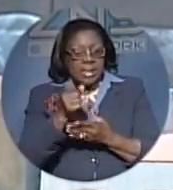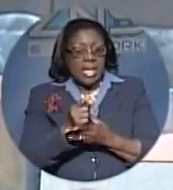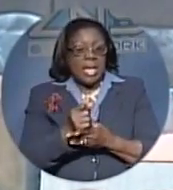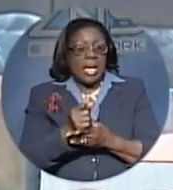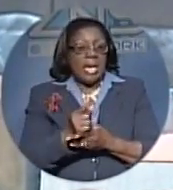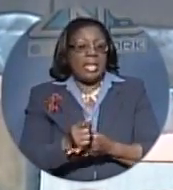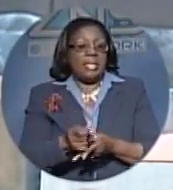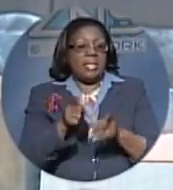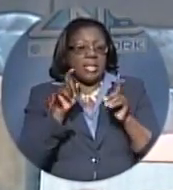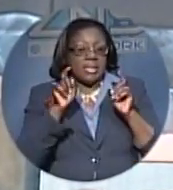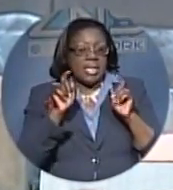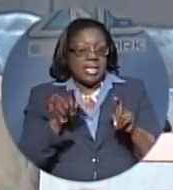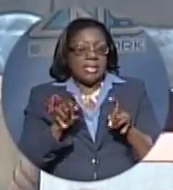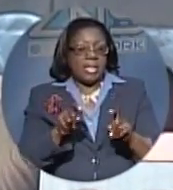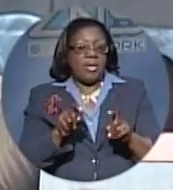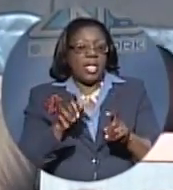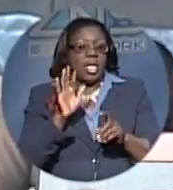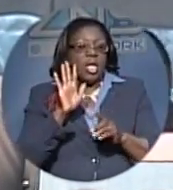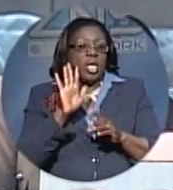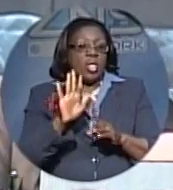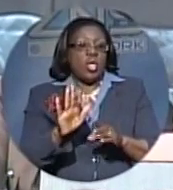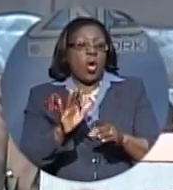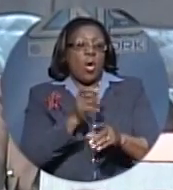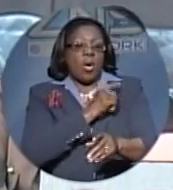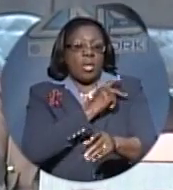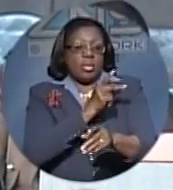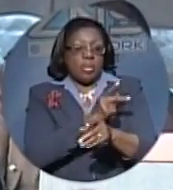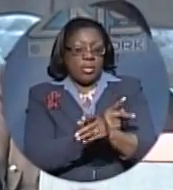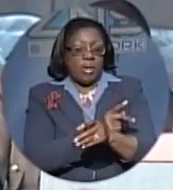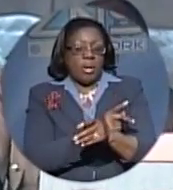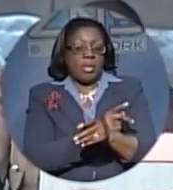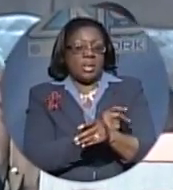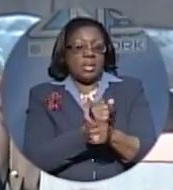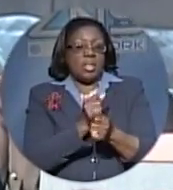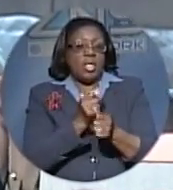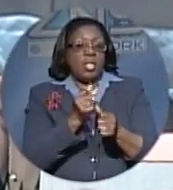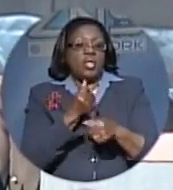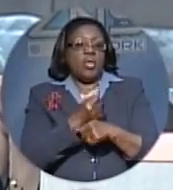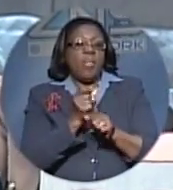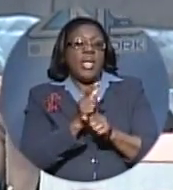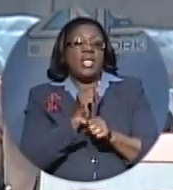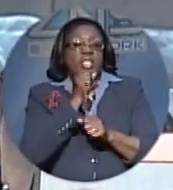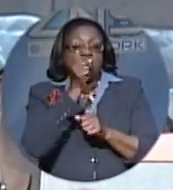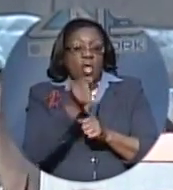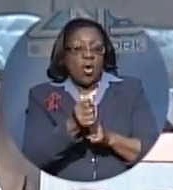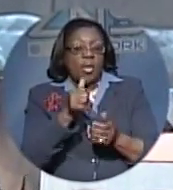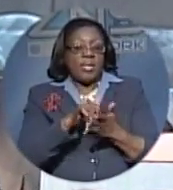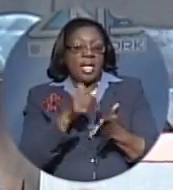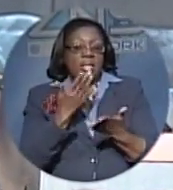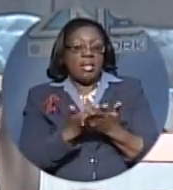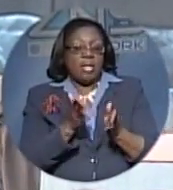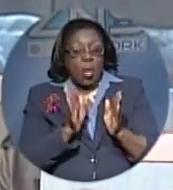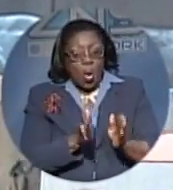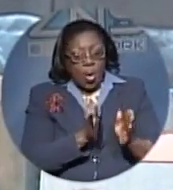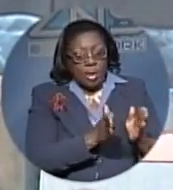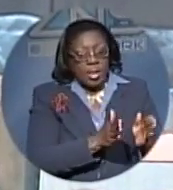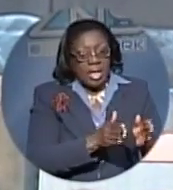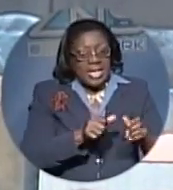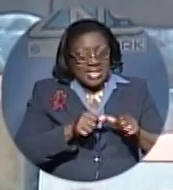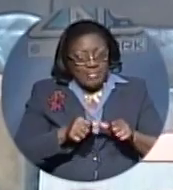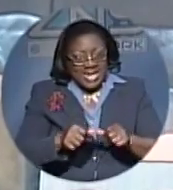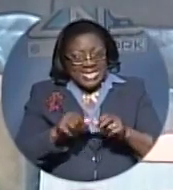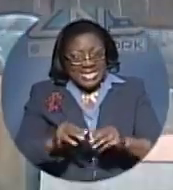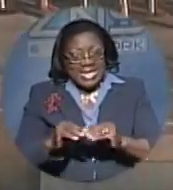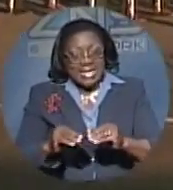extent necessary, your constraining powers to ensure that good order is maintained at